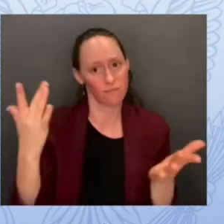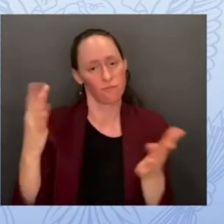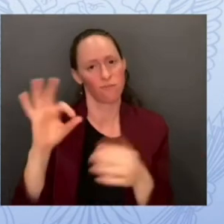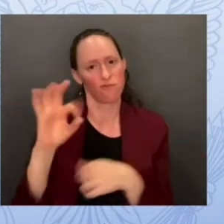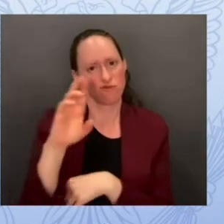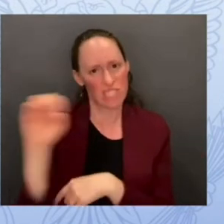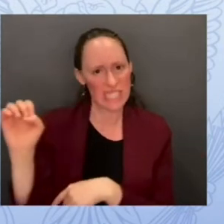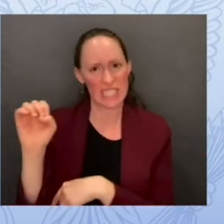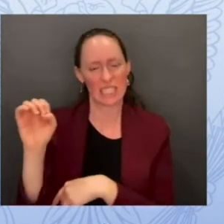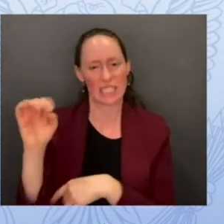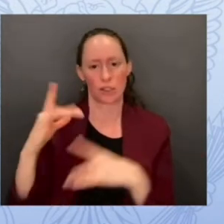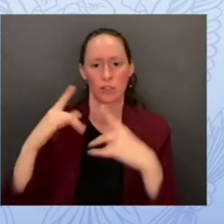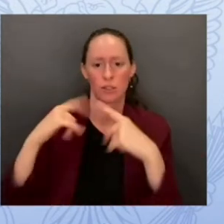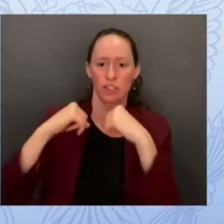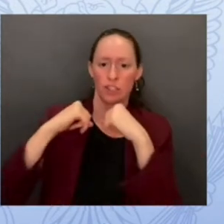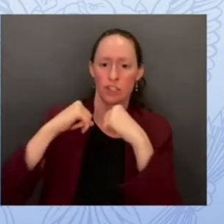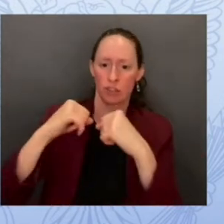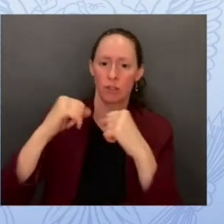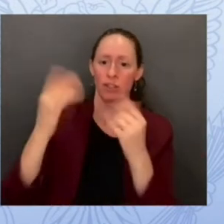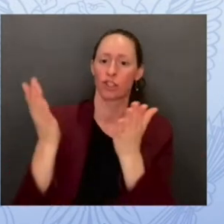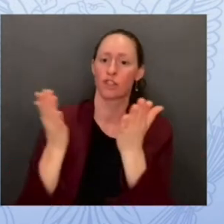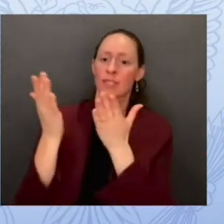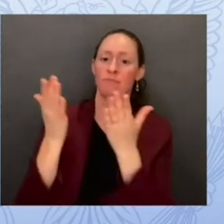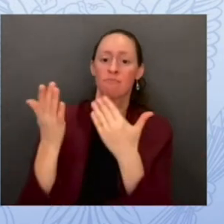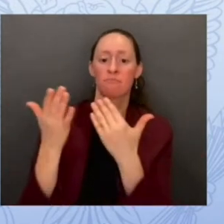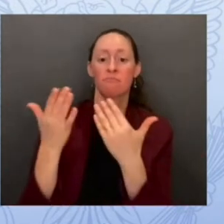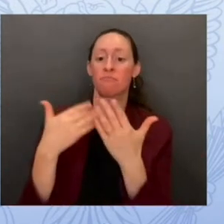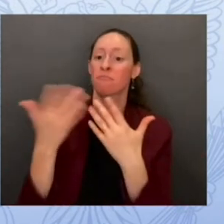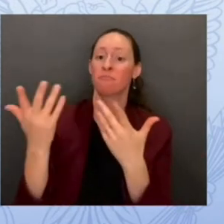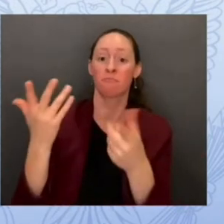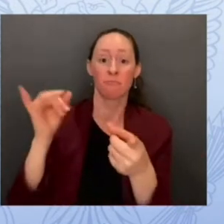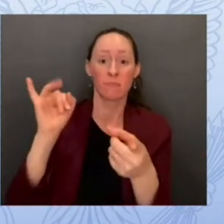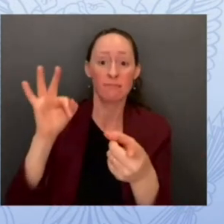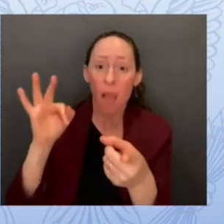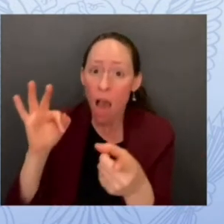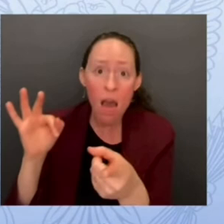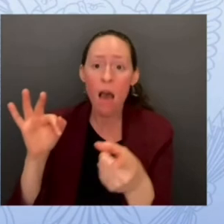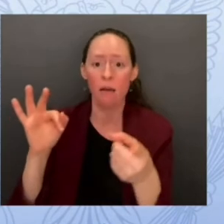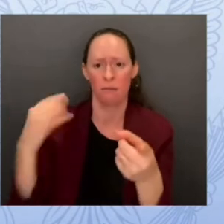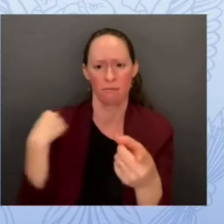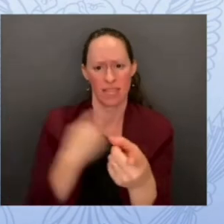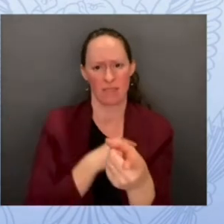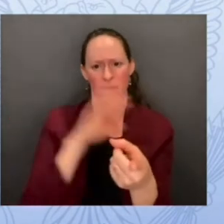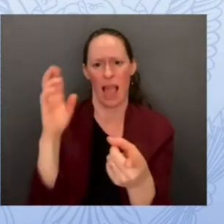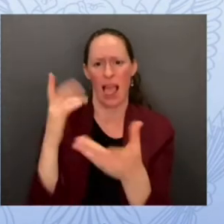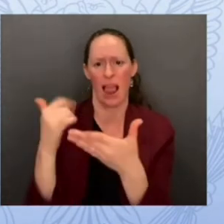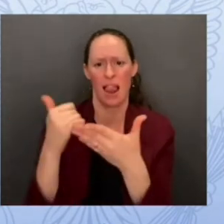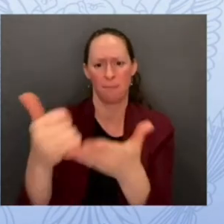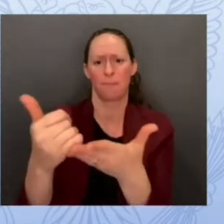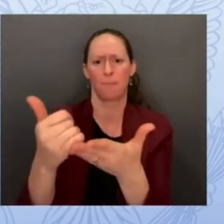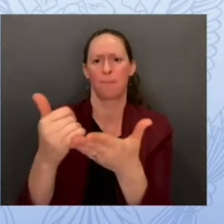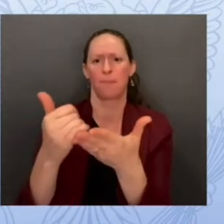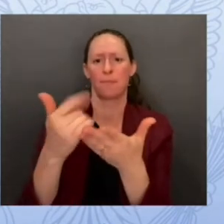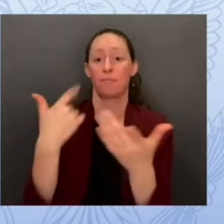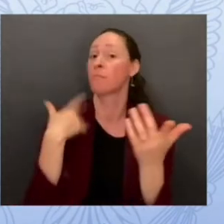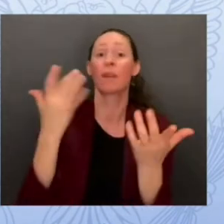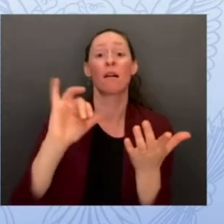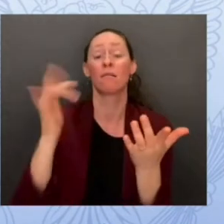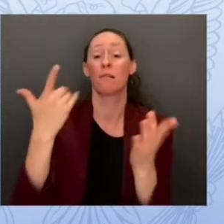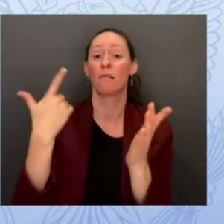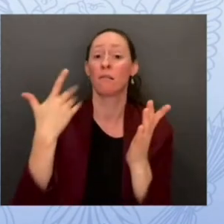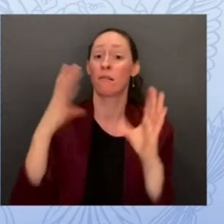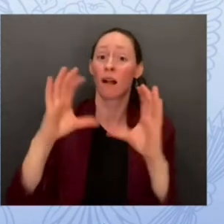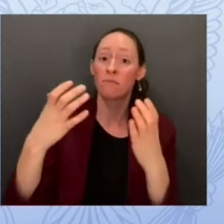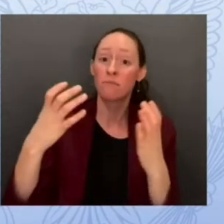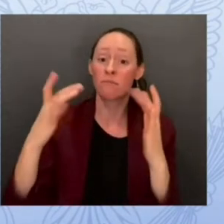customer irrespective of whether they use power school solution or not so offering courses tools assessments as well as training and education